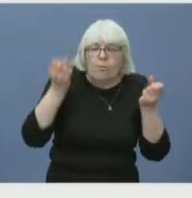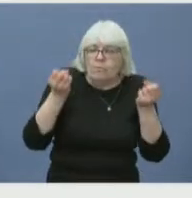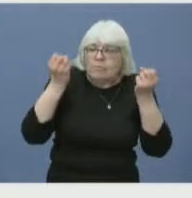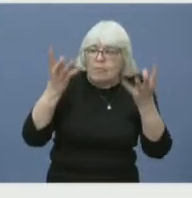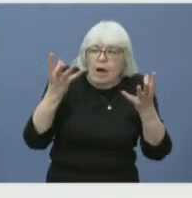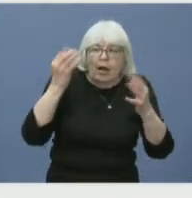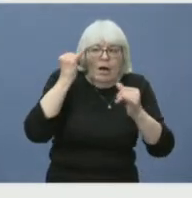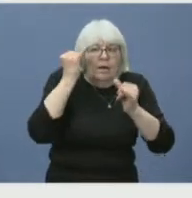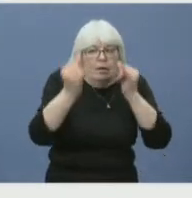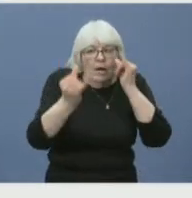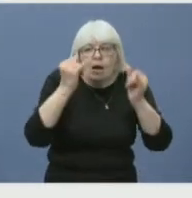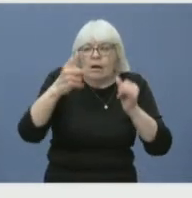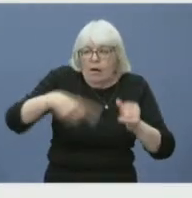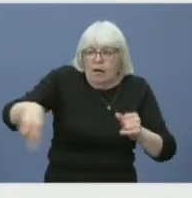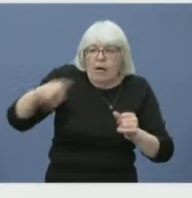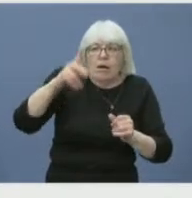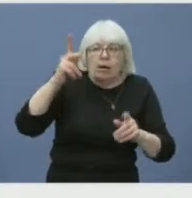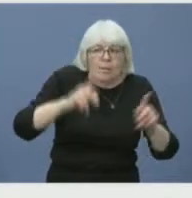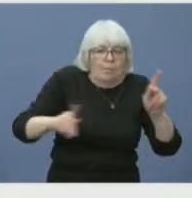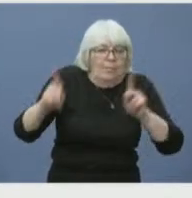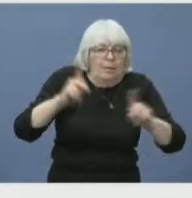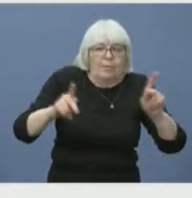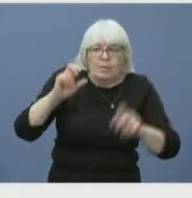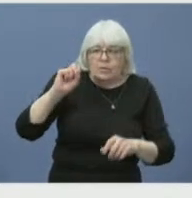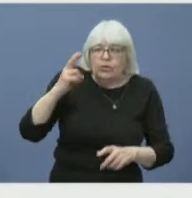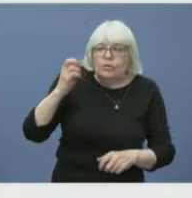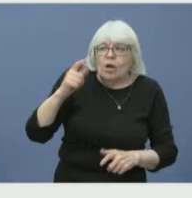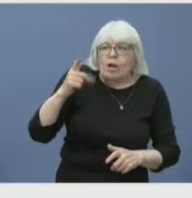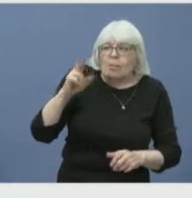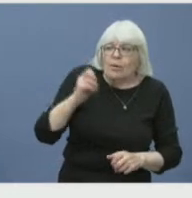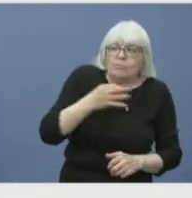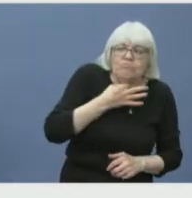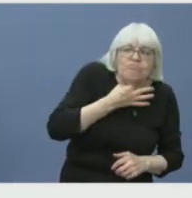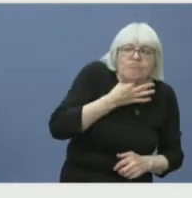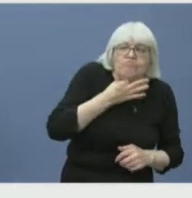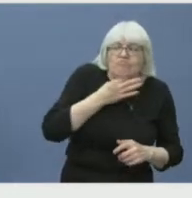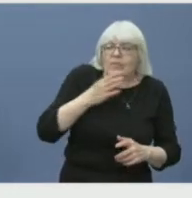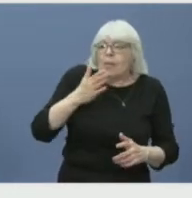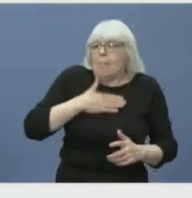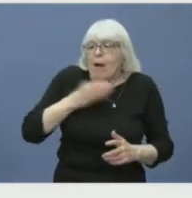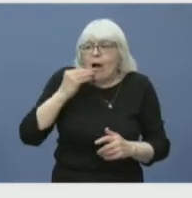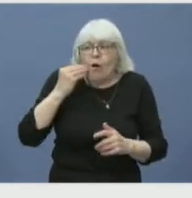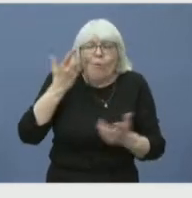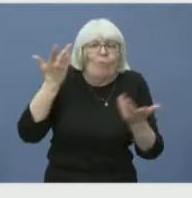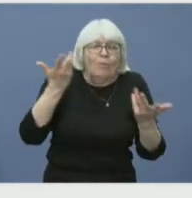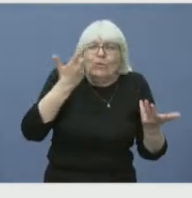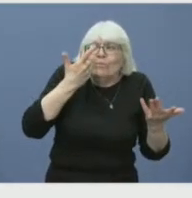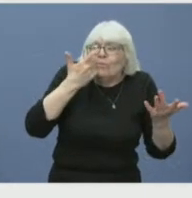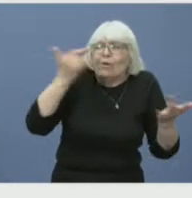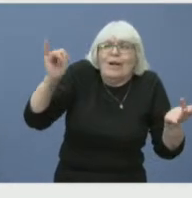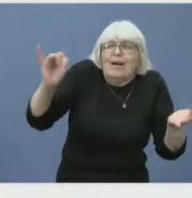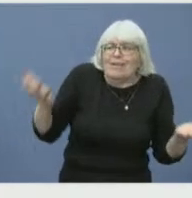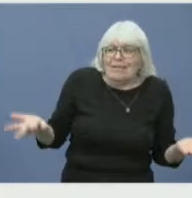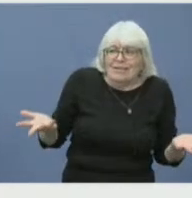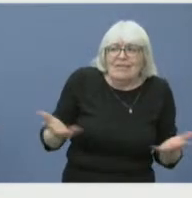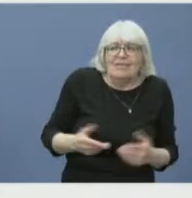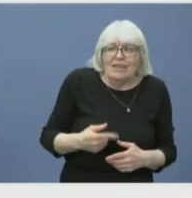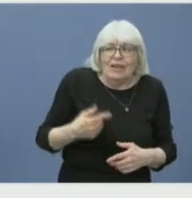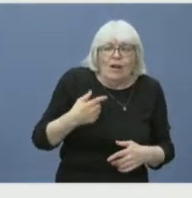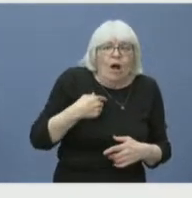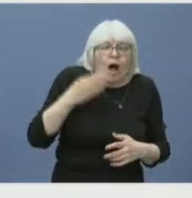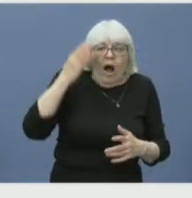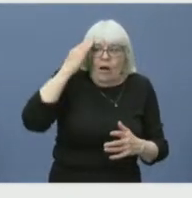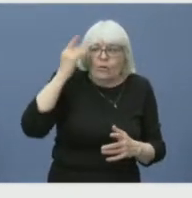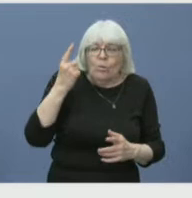here in the Shelburne County area wanting information about their homes. I've witnessed someone unable to get through at all.